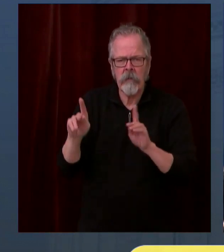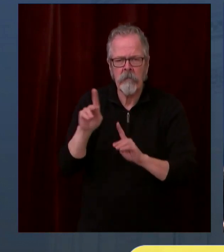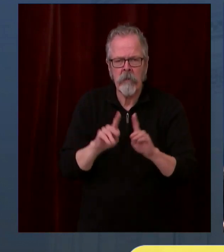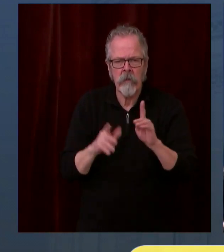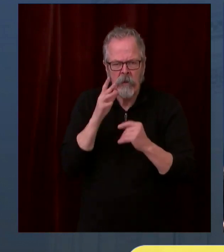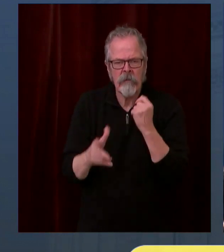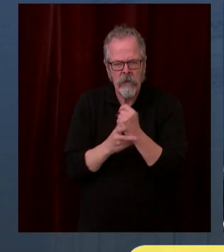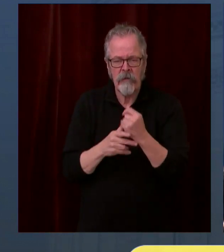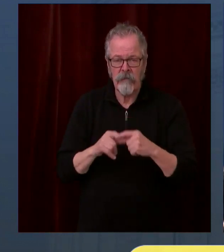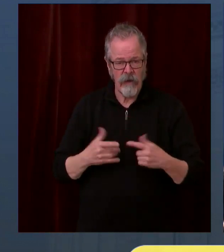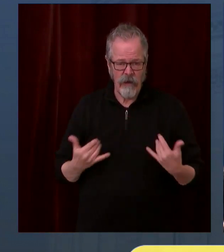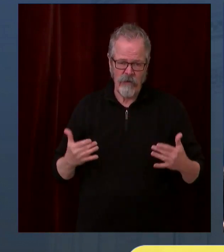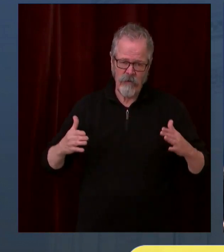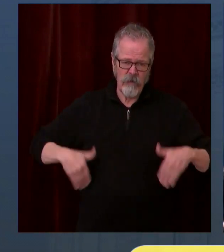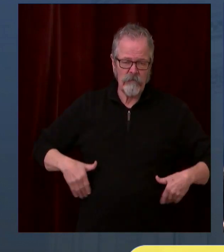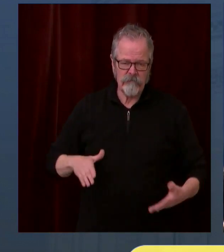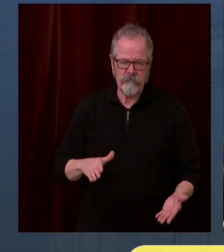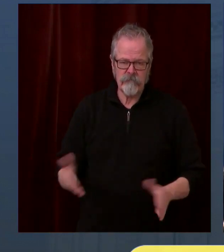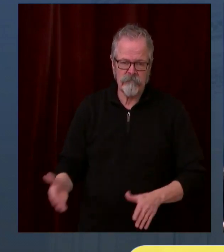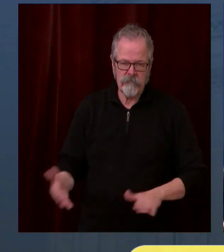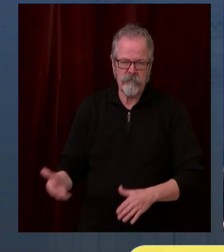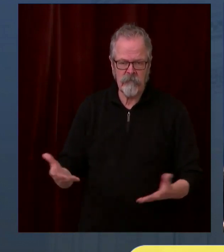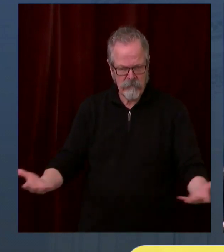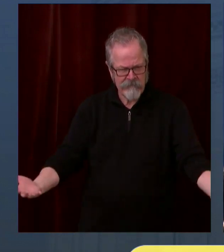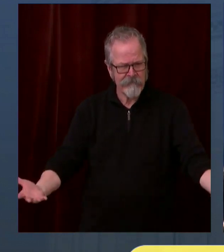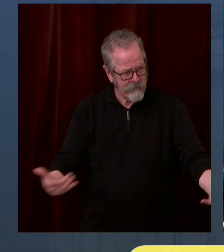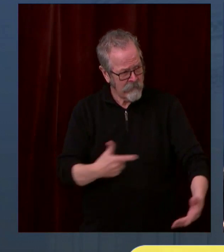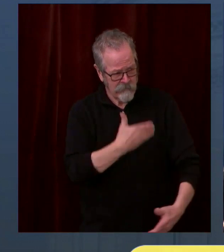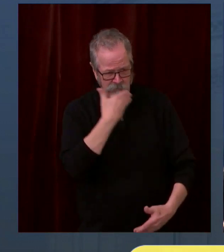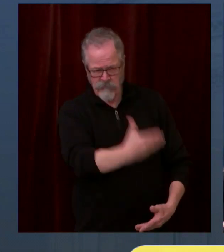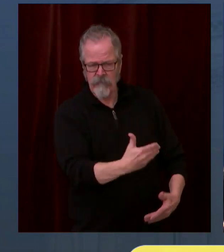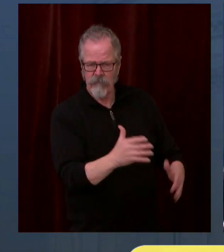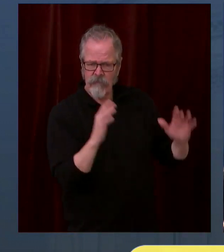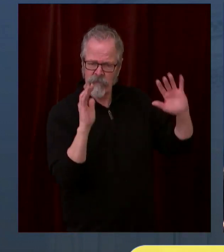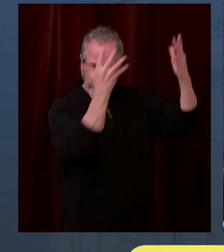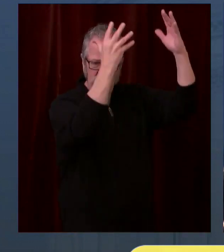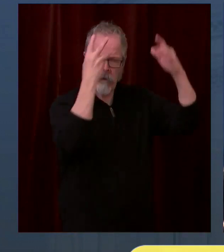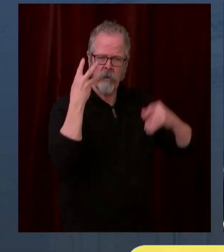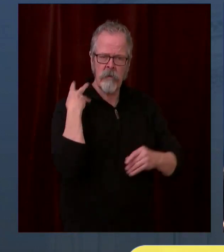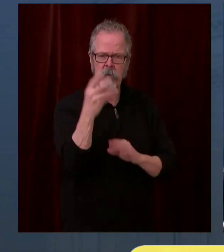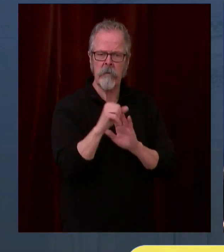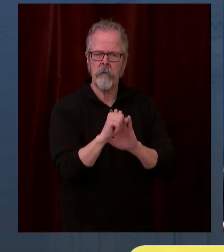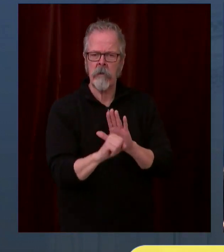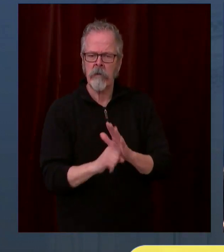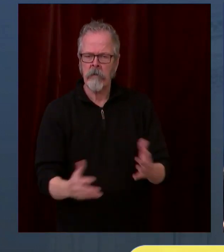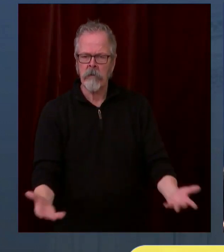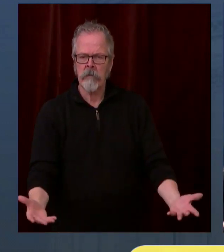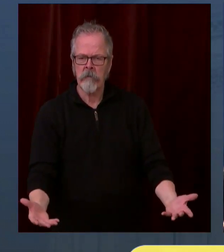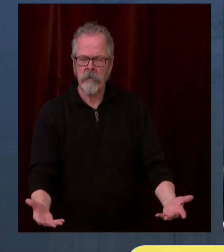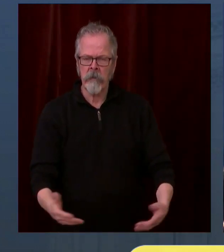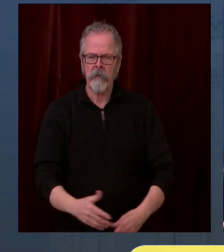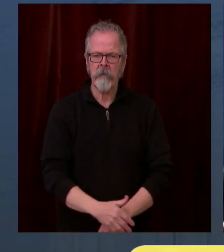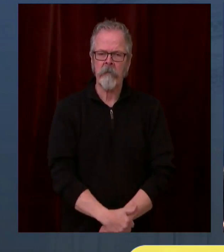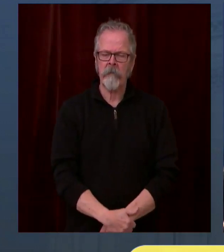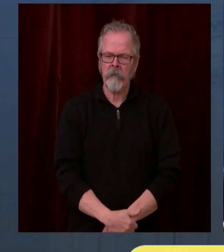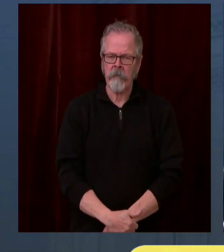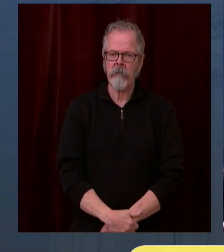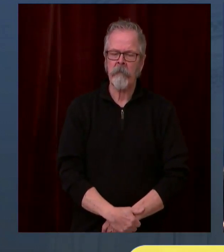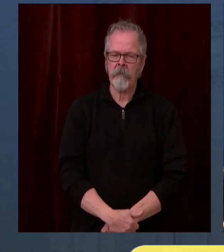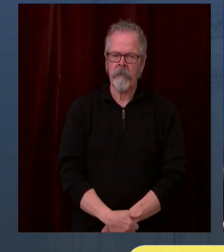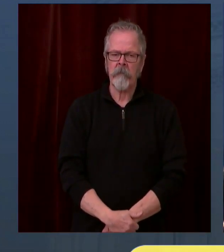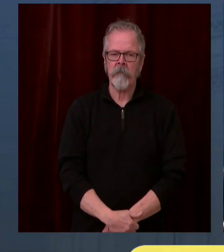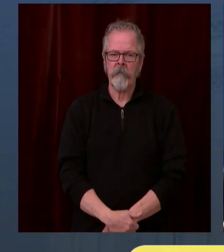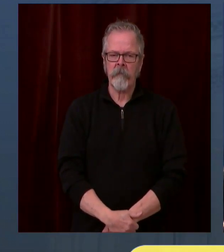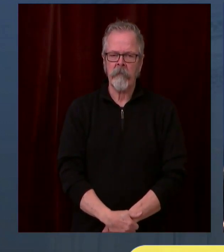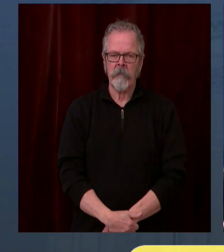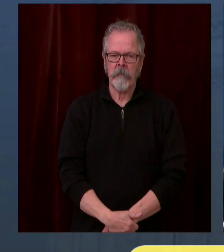what gives us confidence that we can fairly rapidly increase our vaccination rate because we know how to get things done in the state of Washington. We